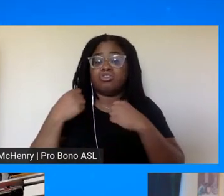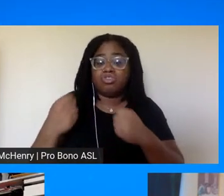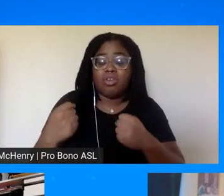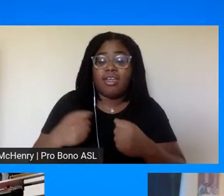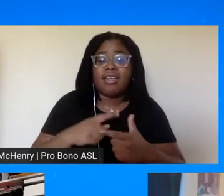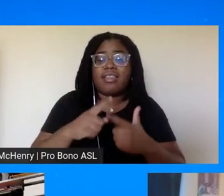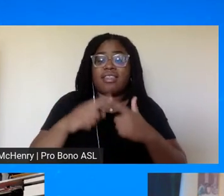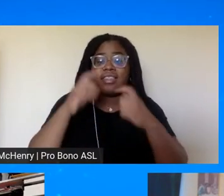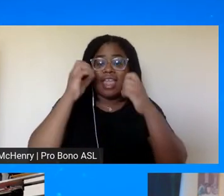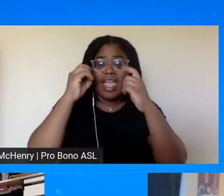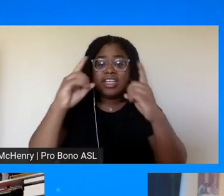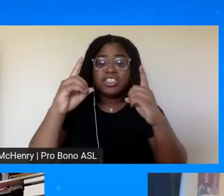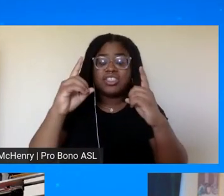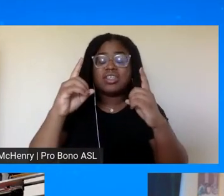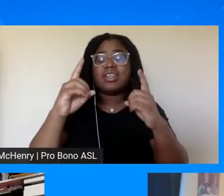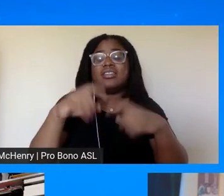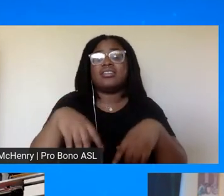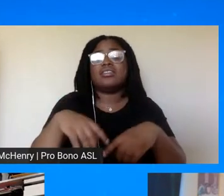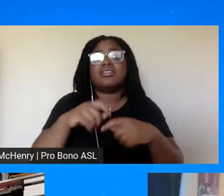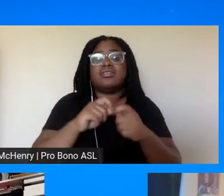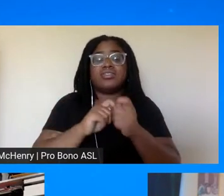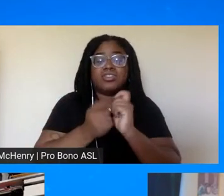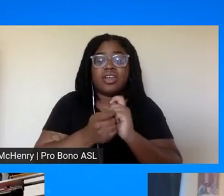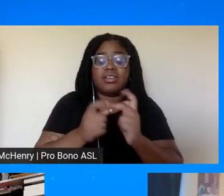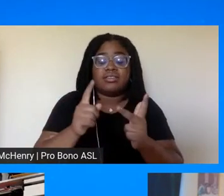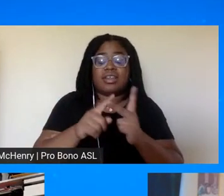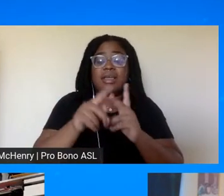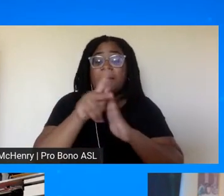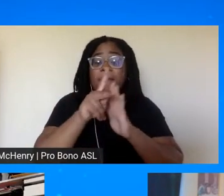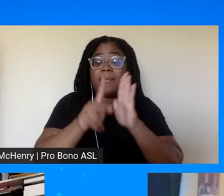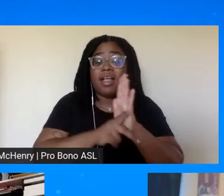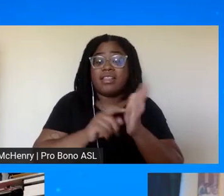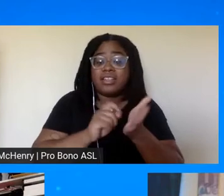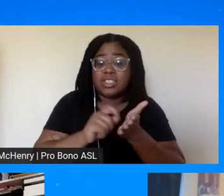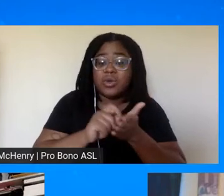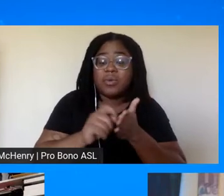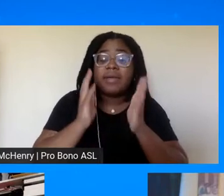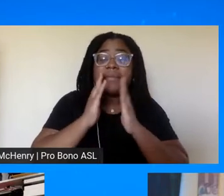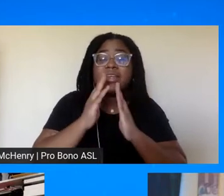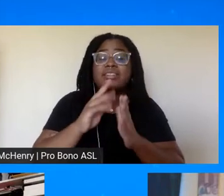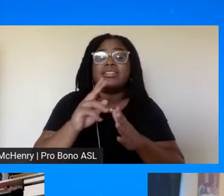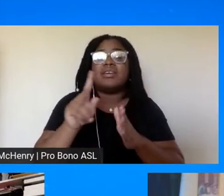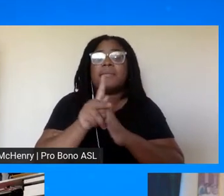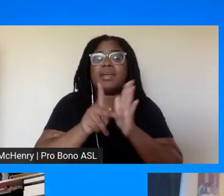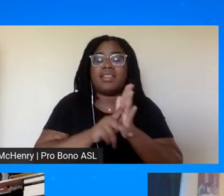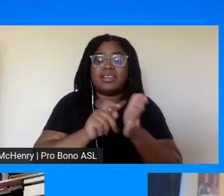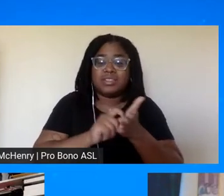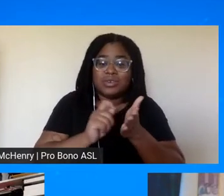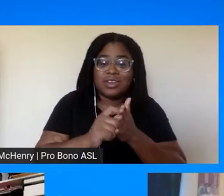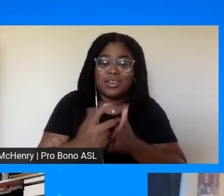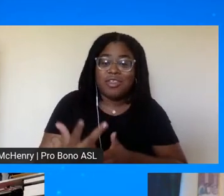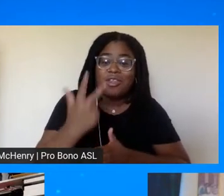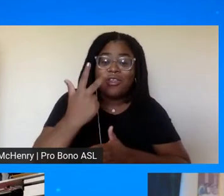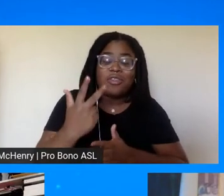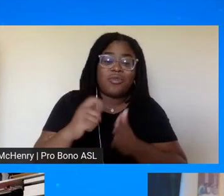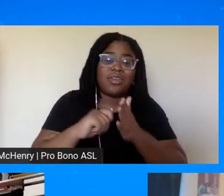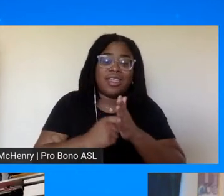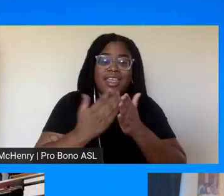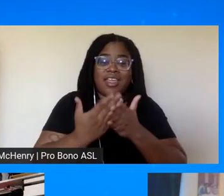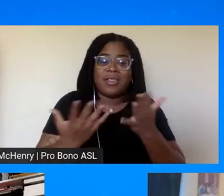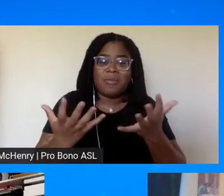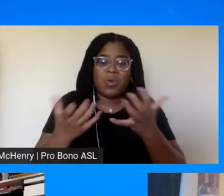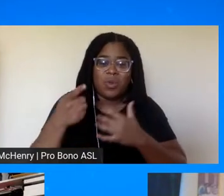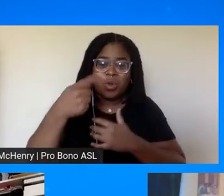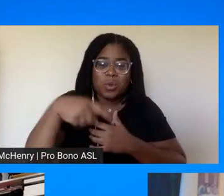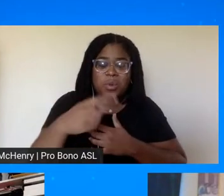then I think it's policy writing, paying attention to policy and developing policy. Those are three key things that we want you to take away